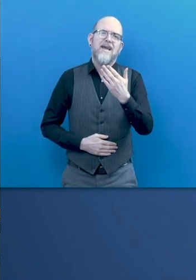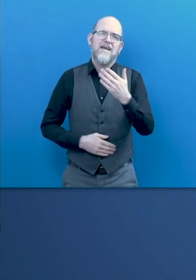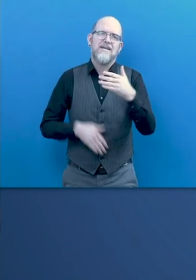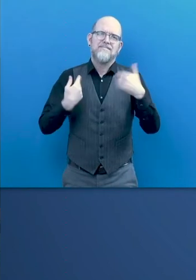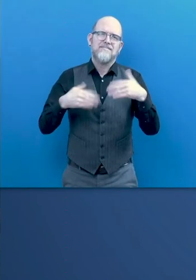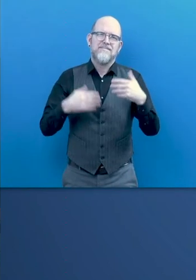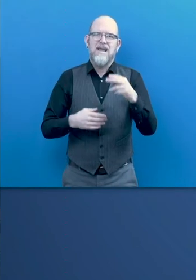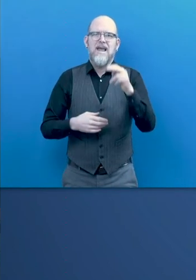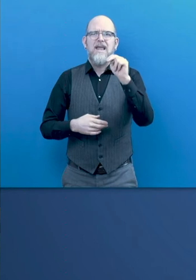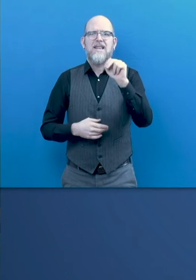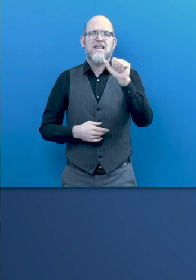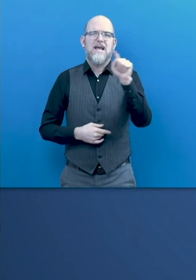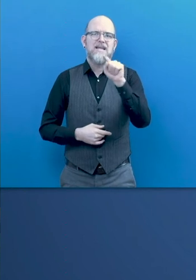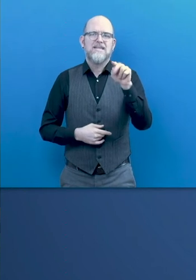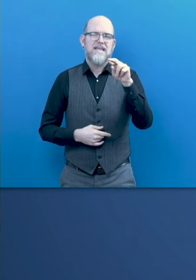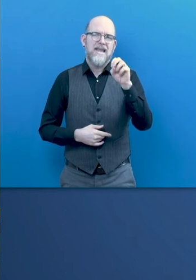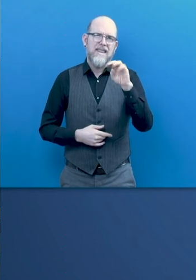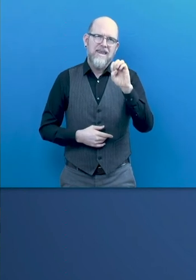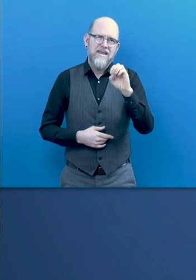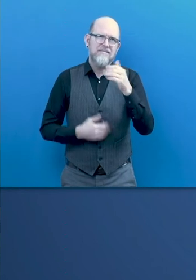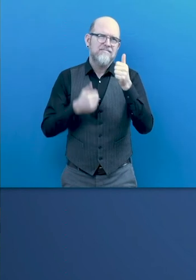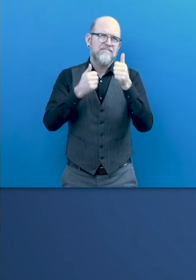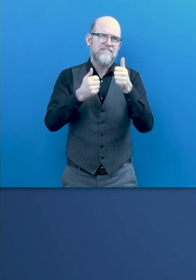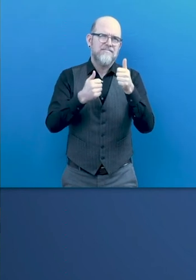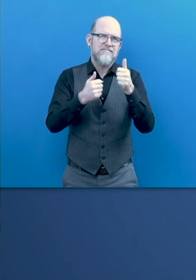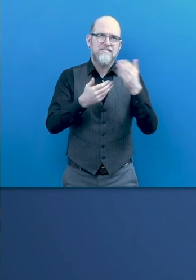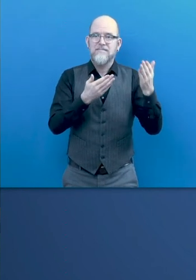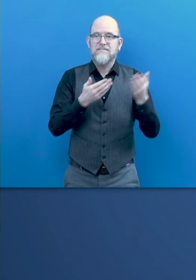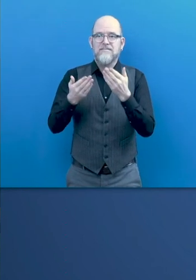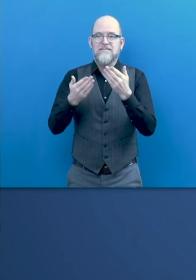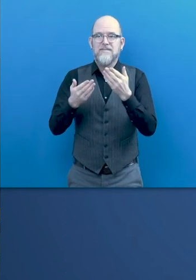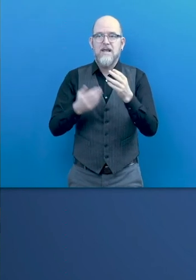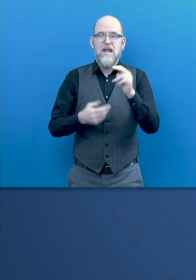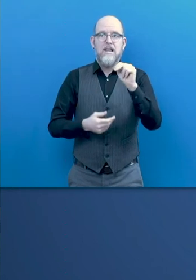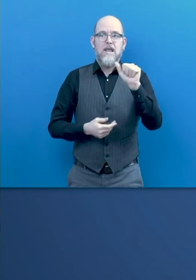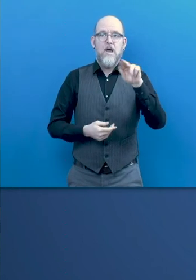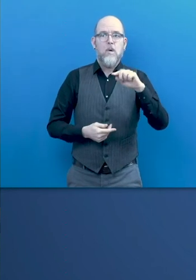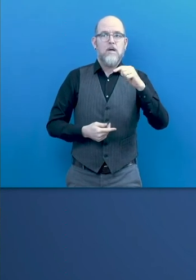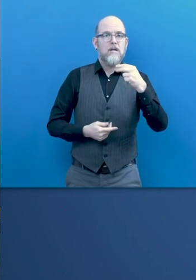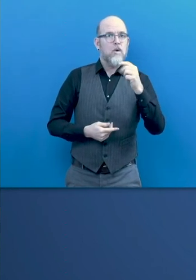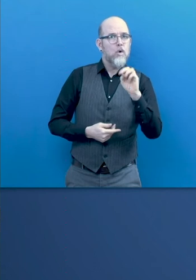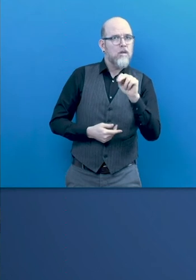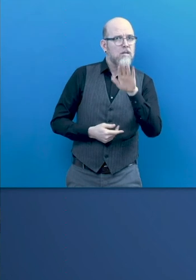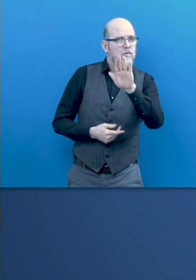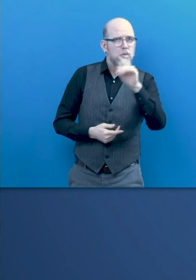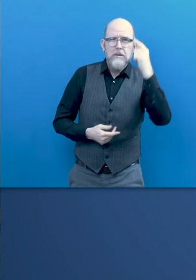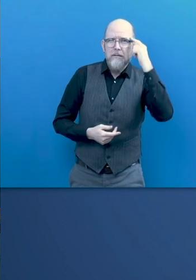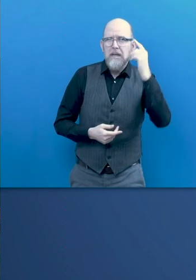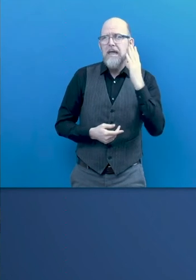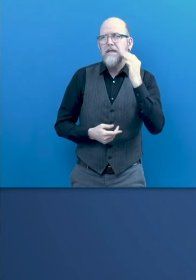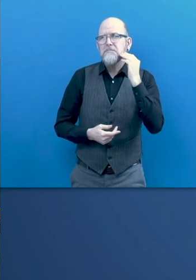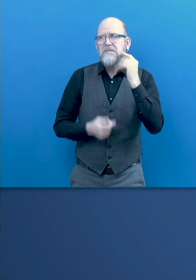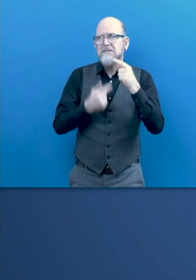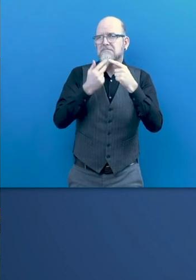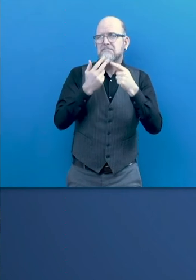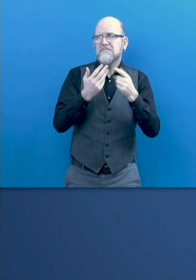Catherine, from the EDF perspective and according to your great experience, your opinion, please. Thank